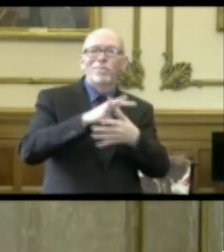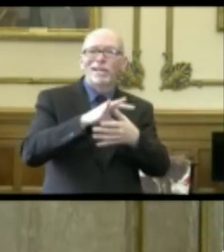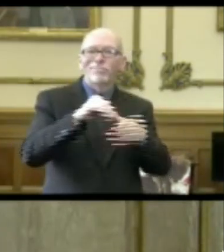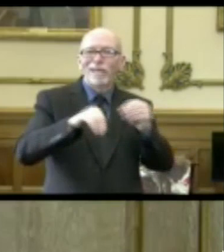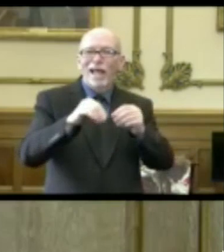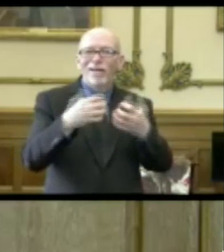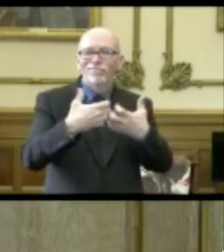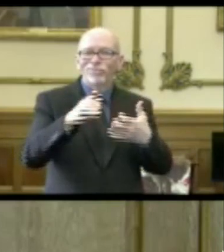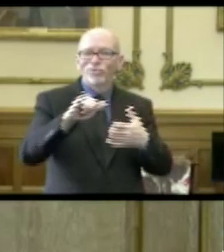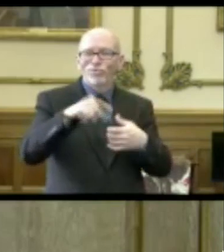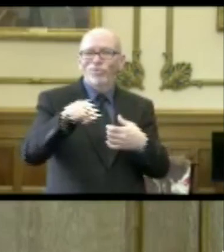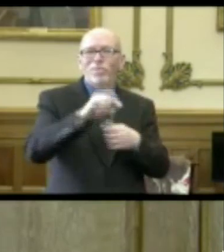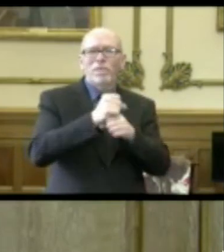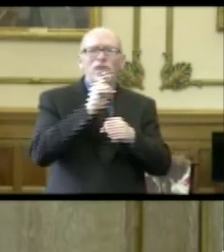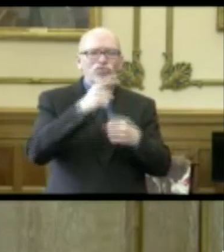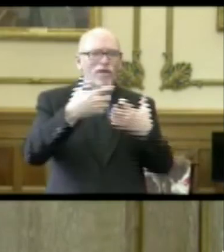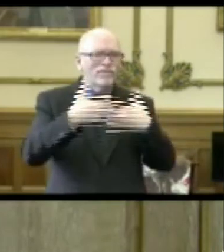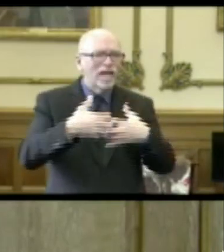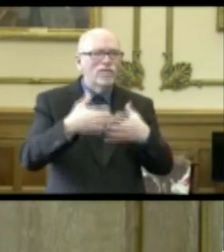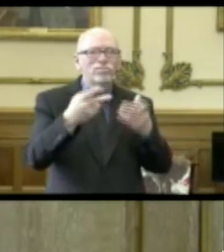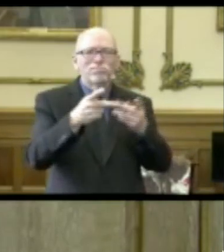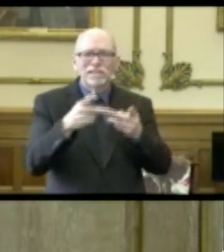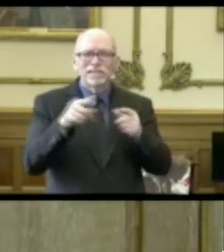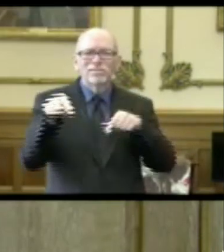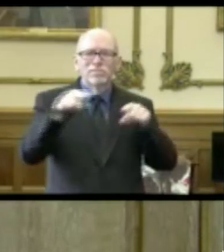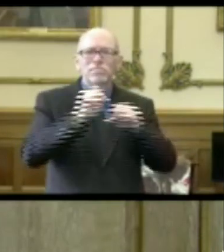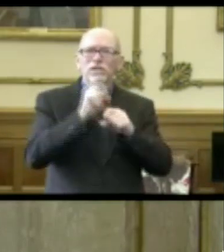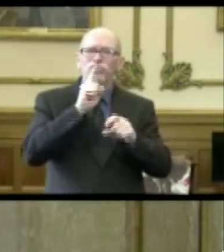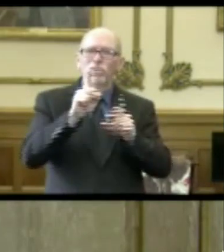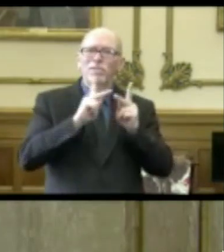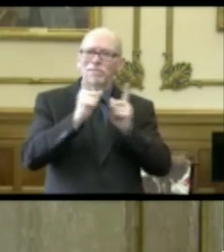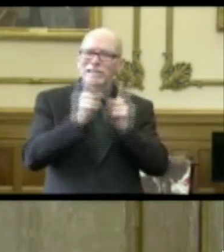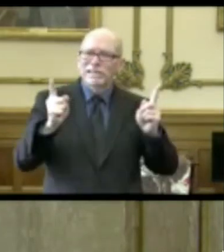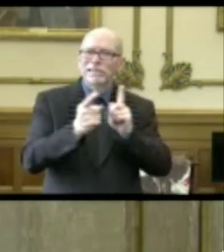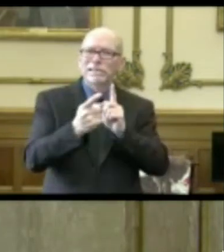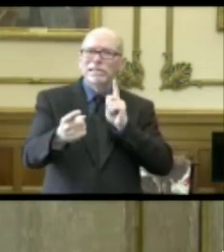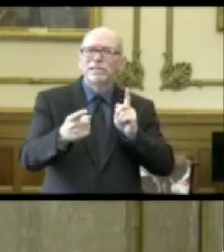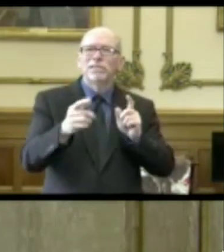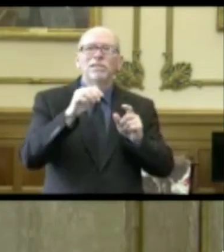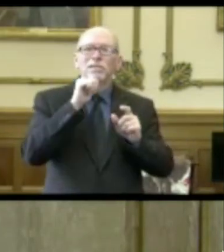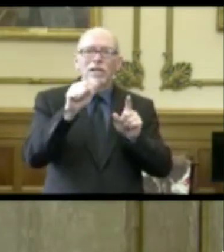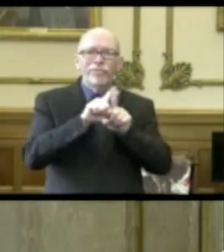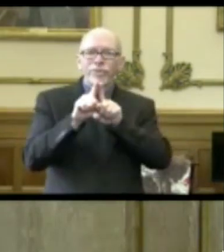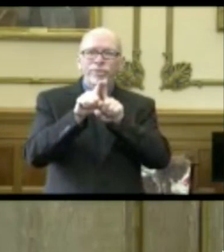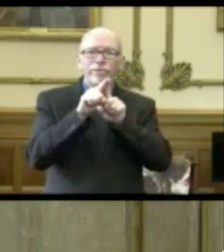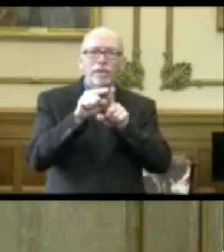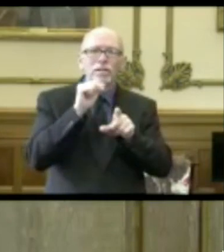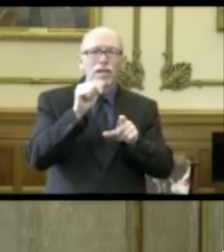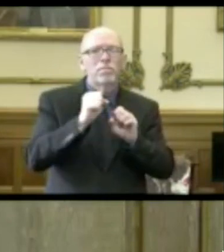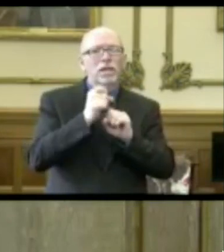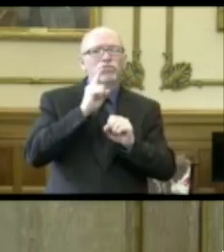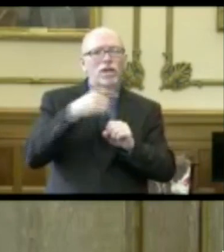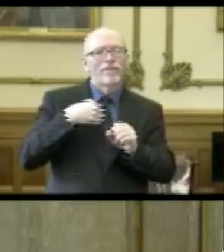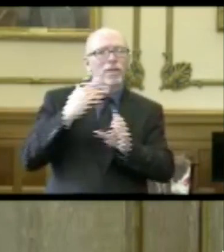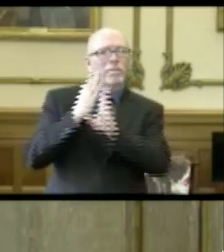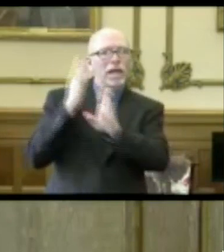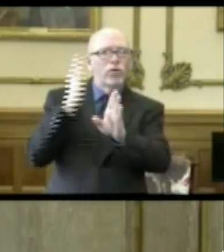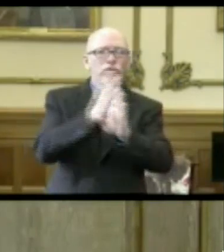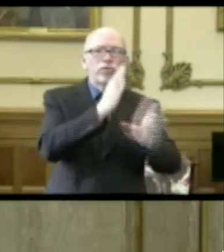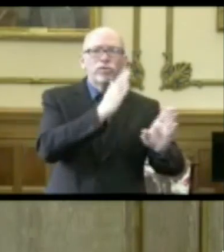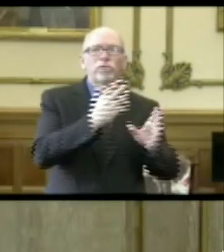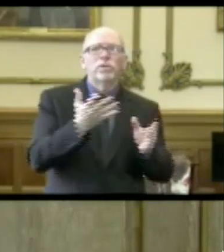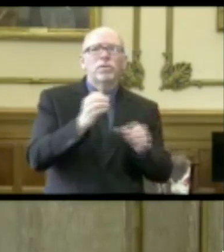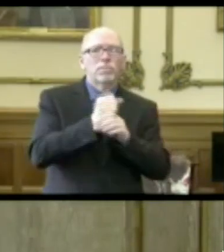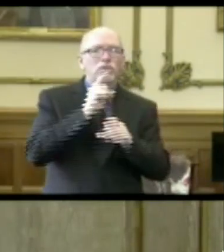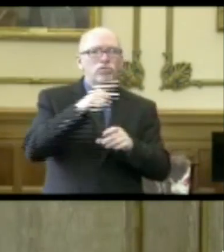make sure that factories and facilities are separating individuals from a social distancing standpoint or putting up barriers, making